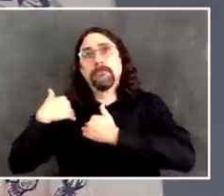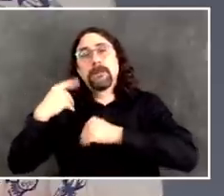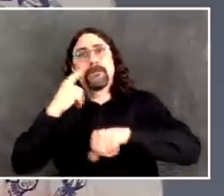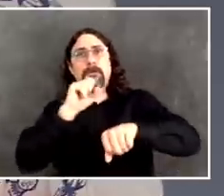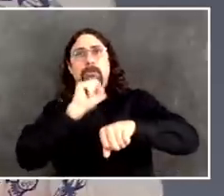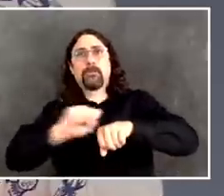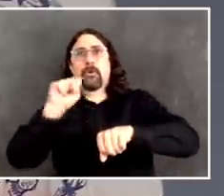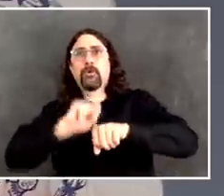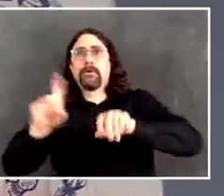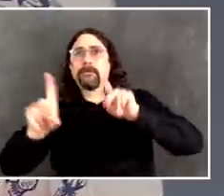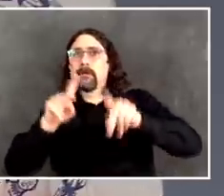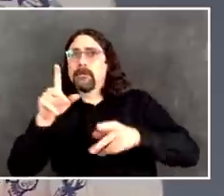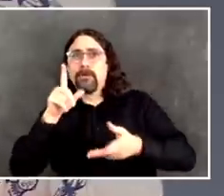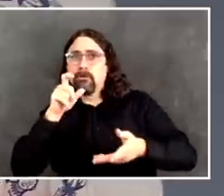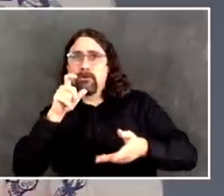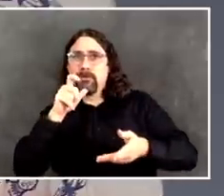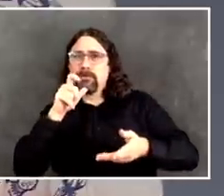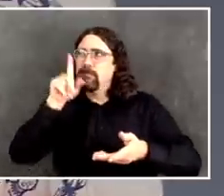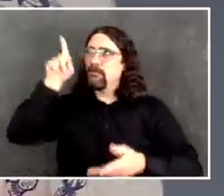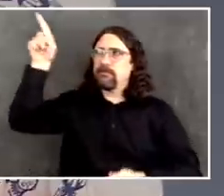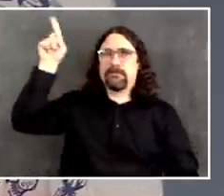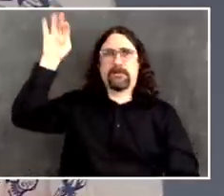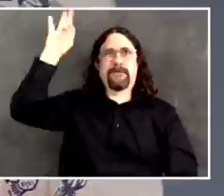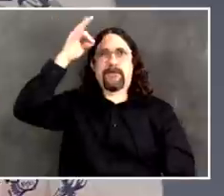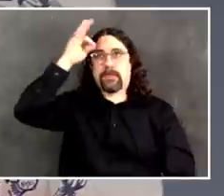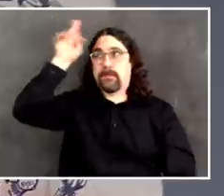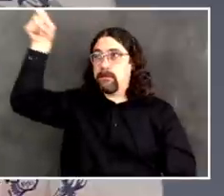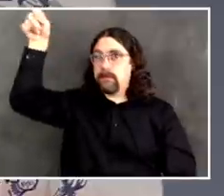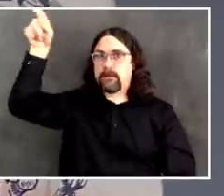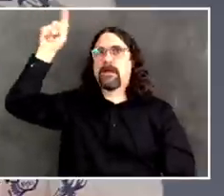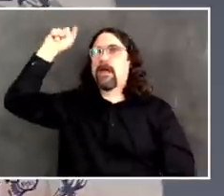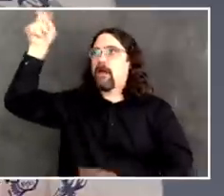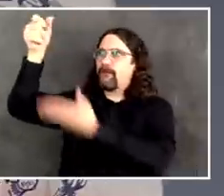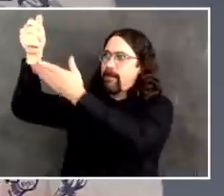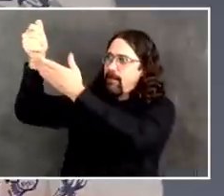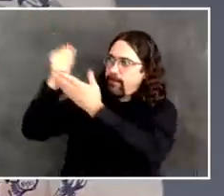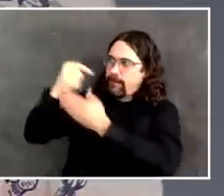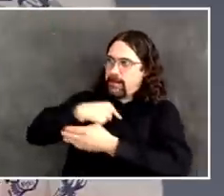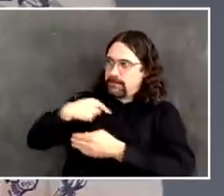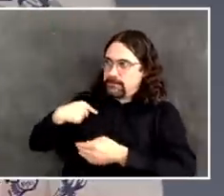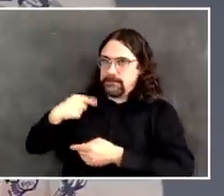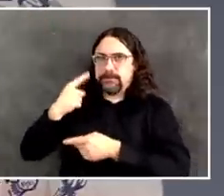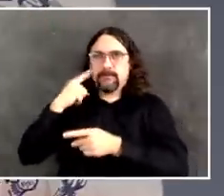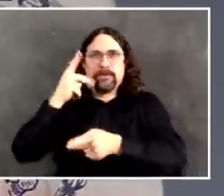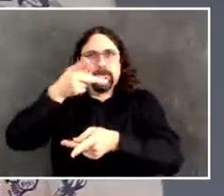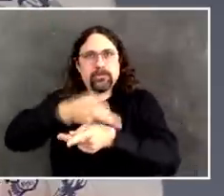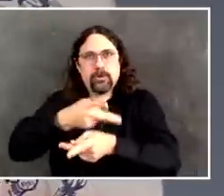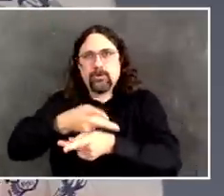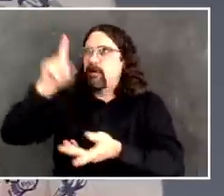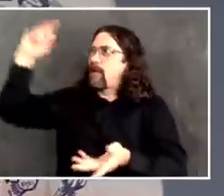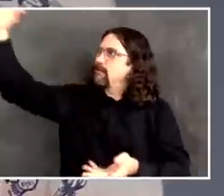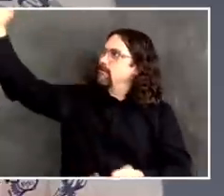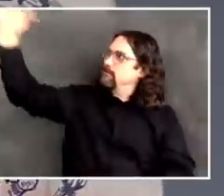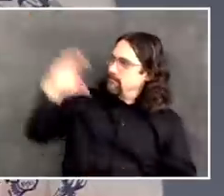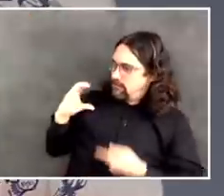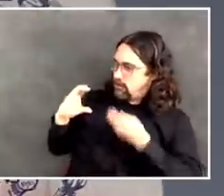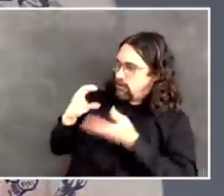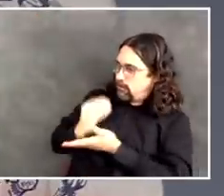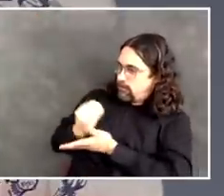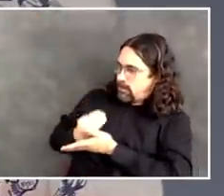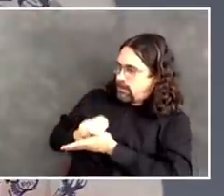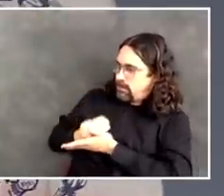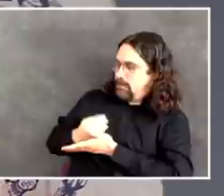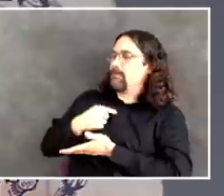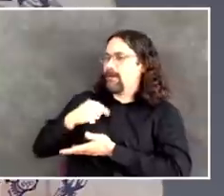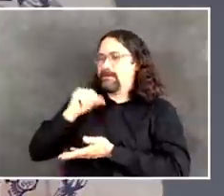ways to help working people get through it. I think that goes far beyond what Macy's can do. The cost of this one